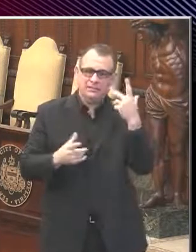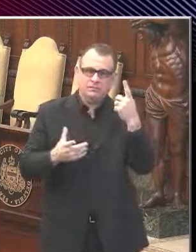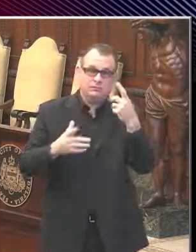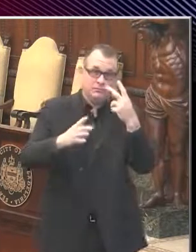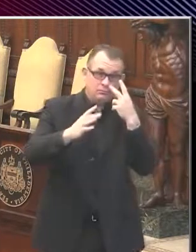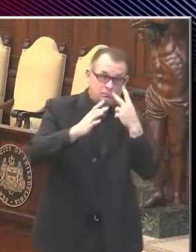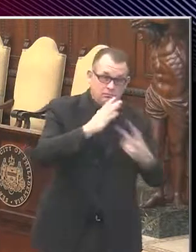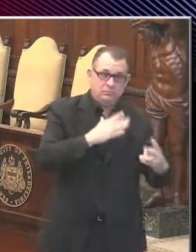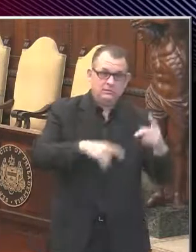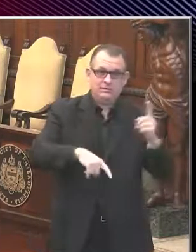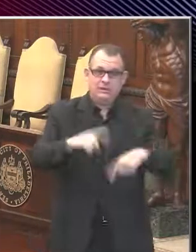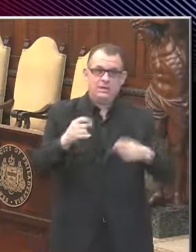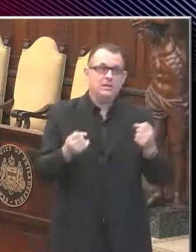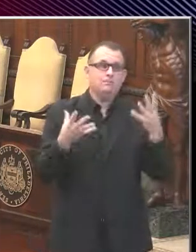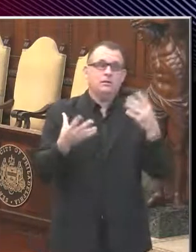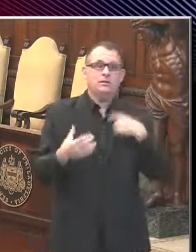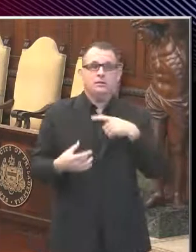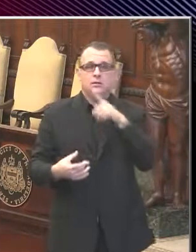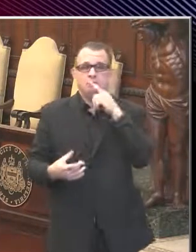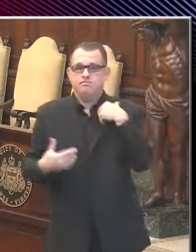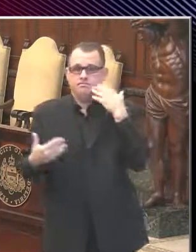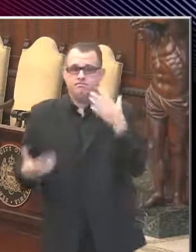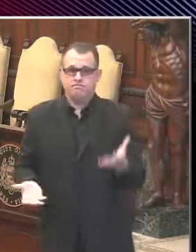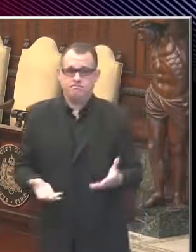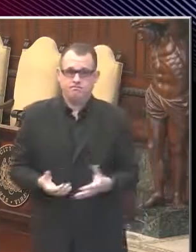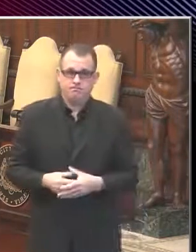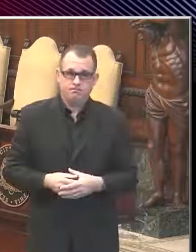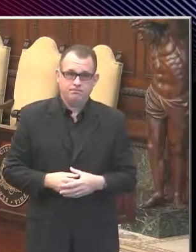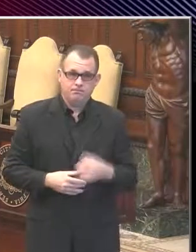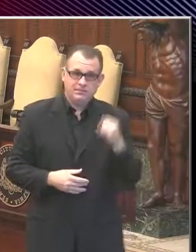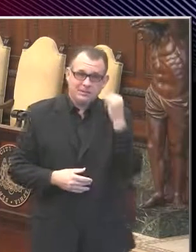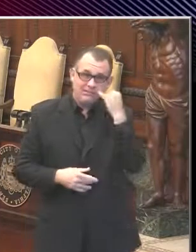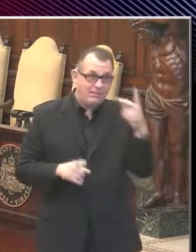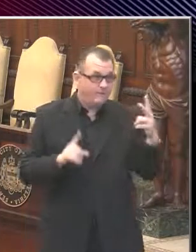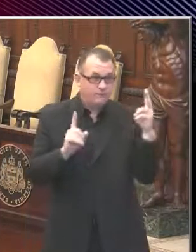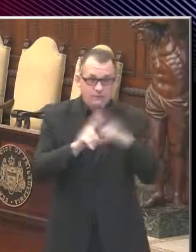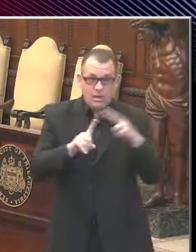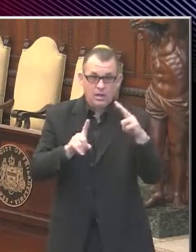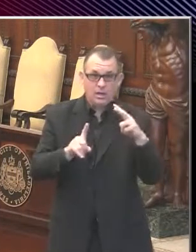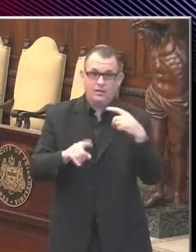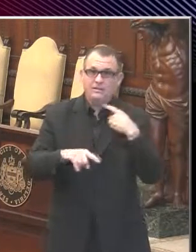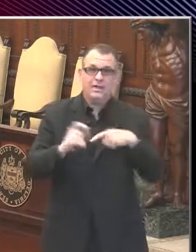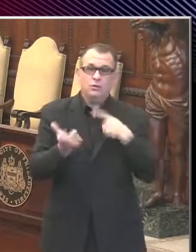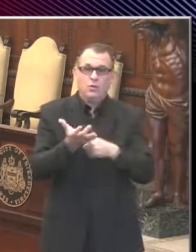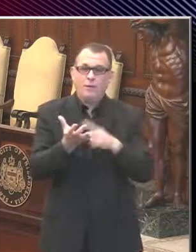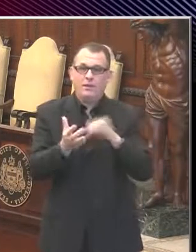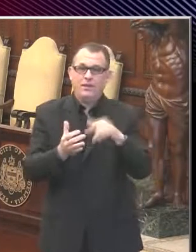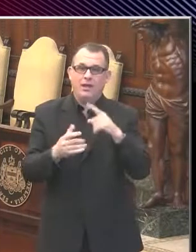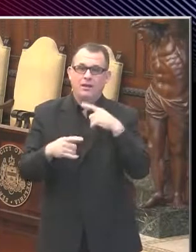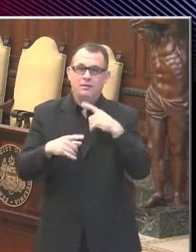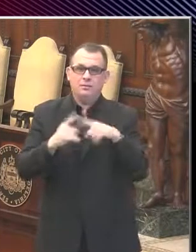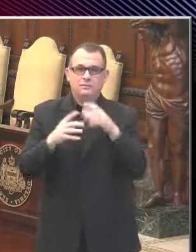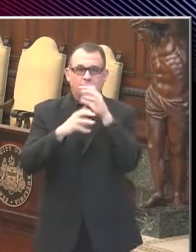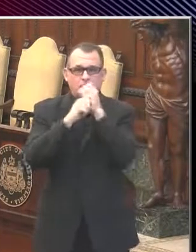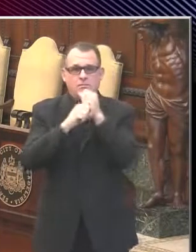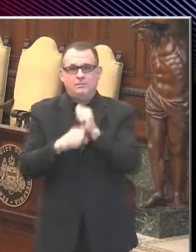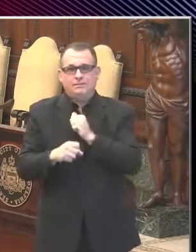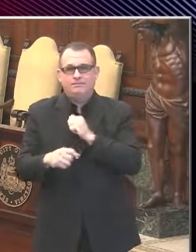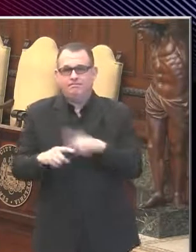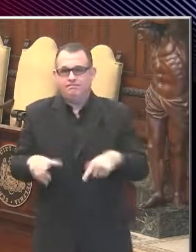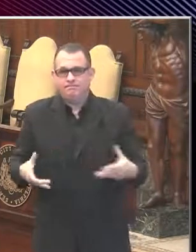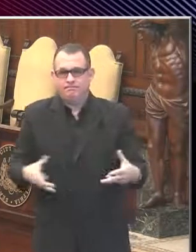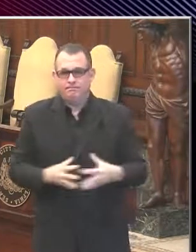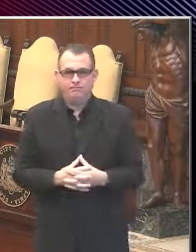or how many is going to be. Uh, and even, even if they filed them, I couldn't speculate or talk to you about them because it's litigation. Thank you, Mayor.